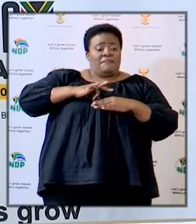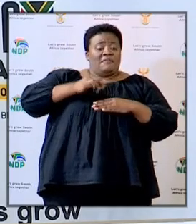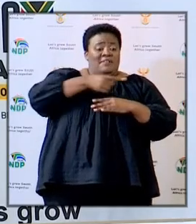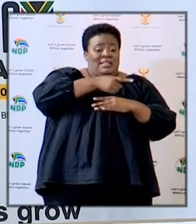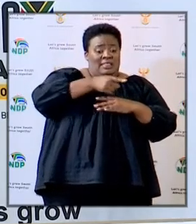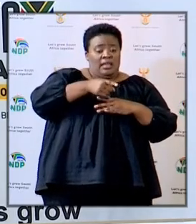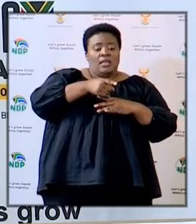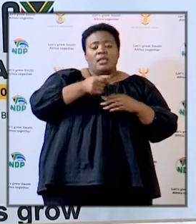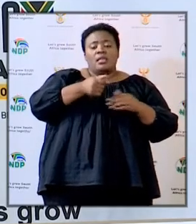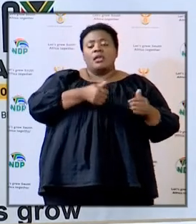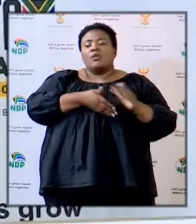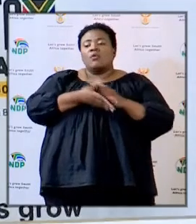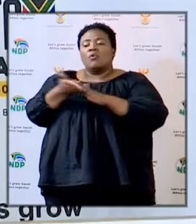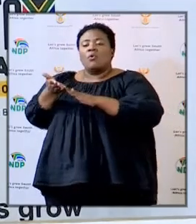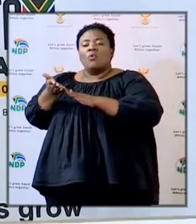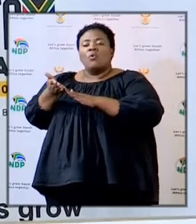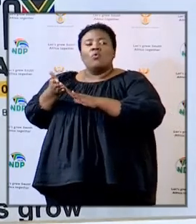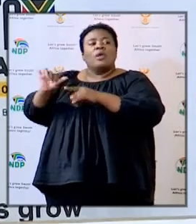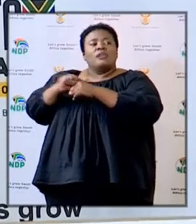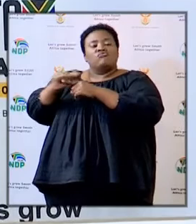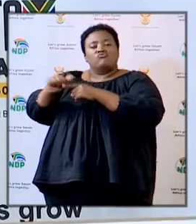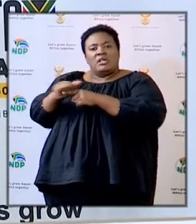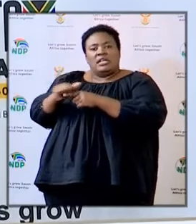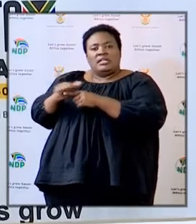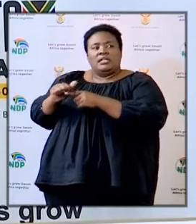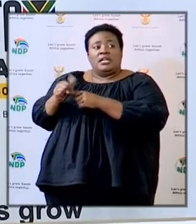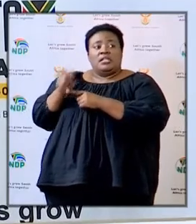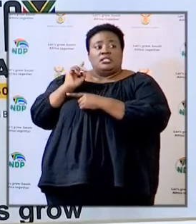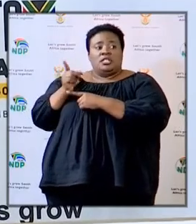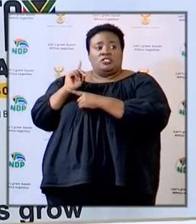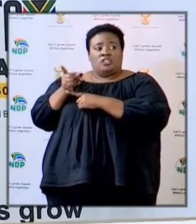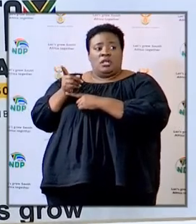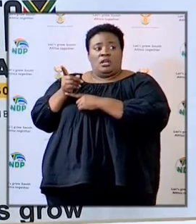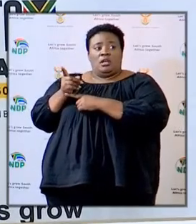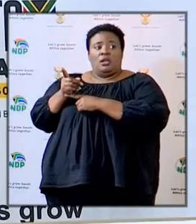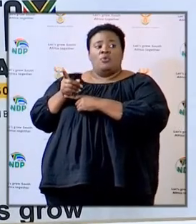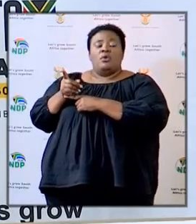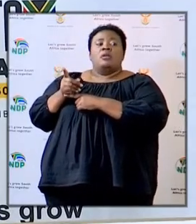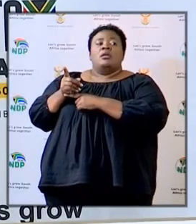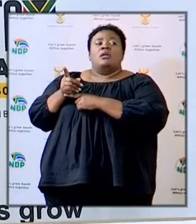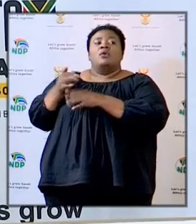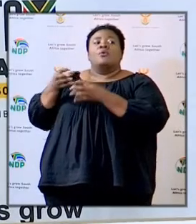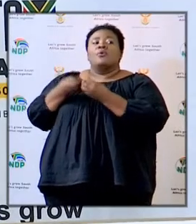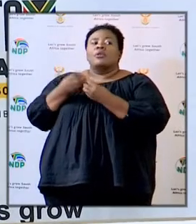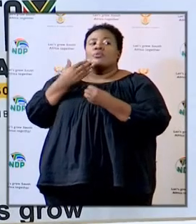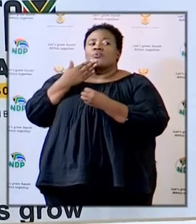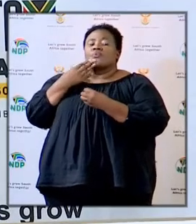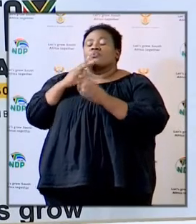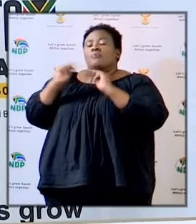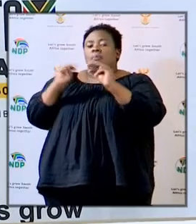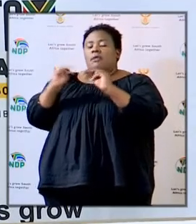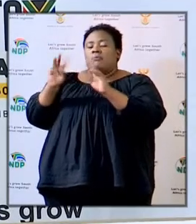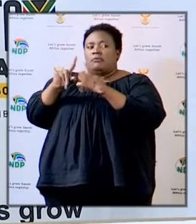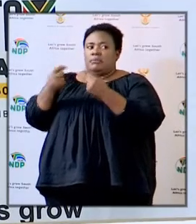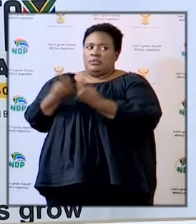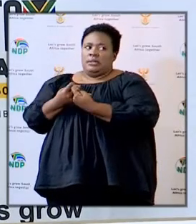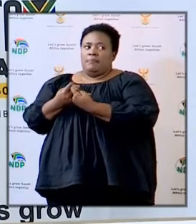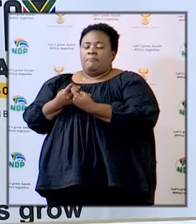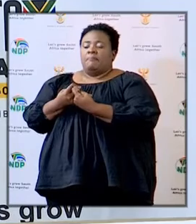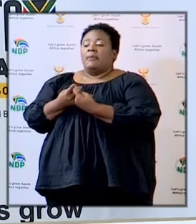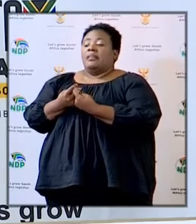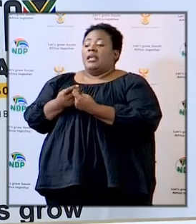teachers and teachers together with the school management team will then do the orientation of